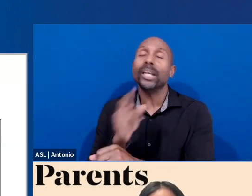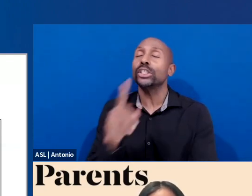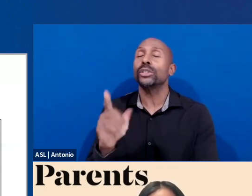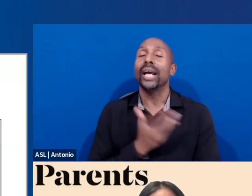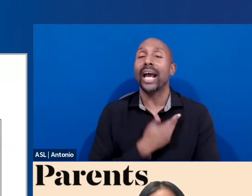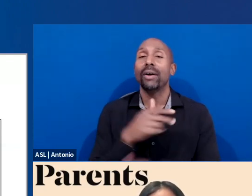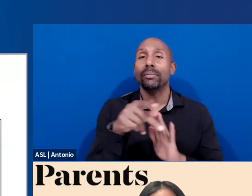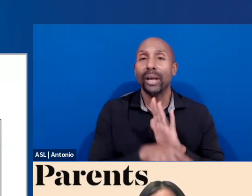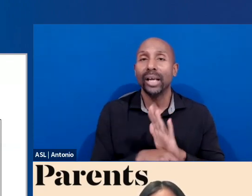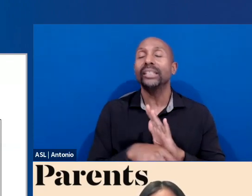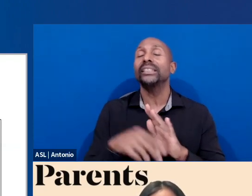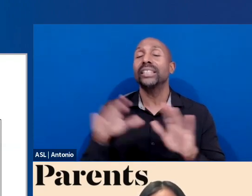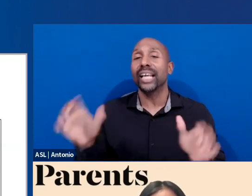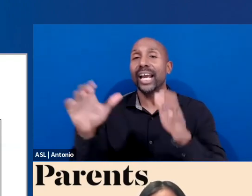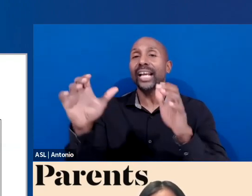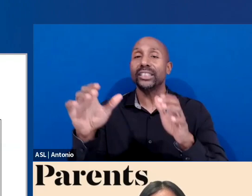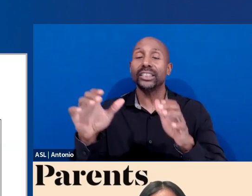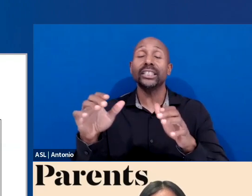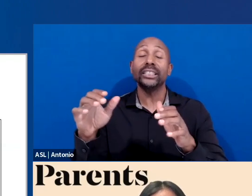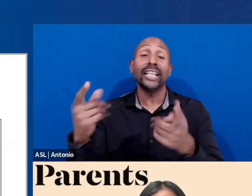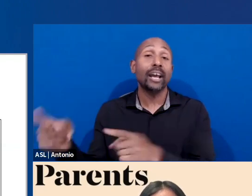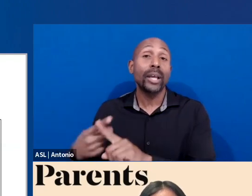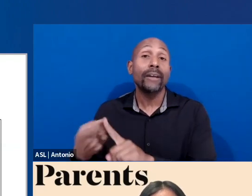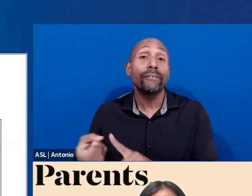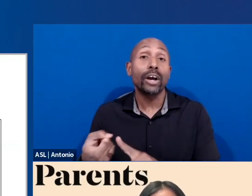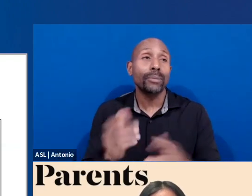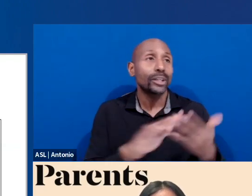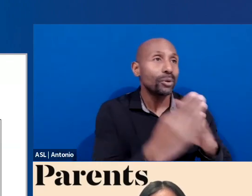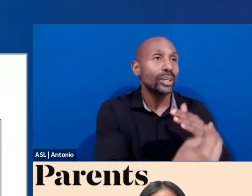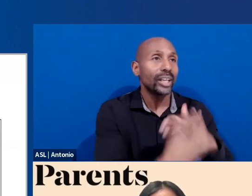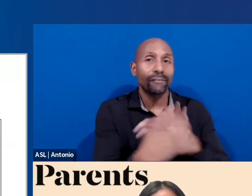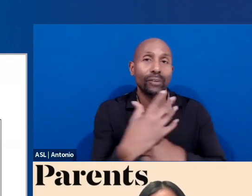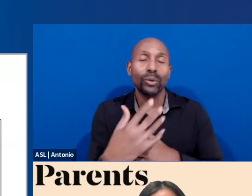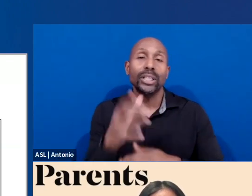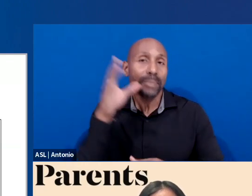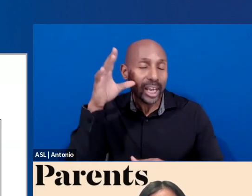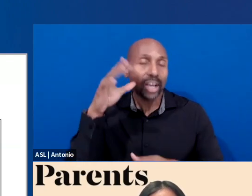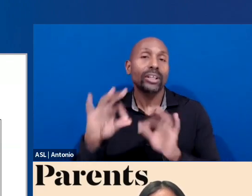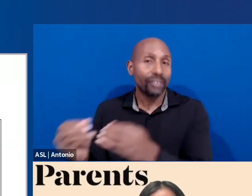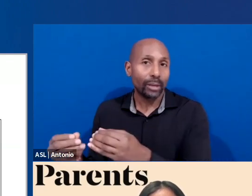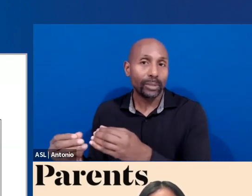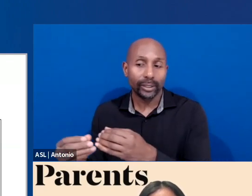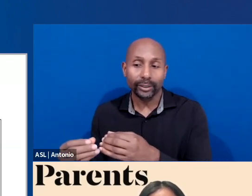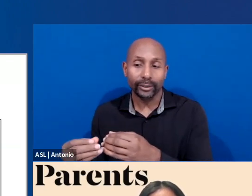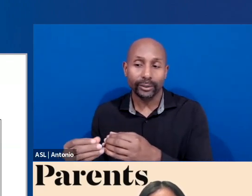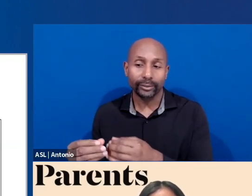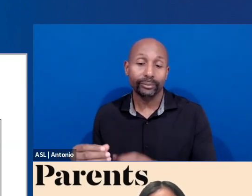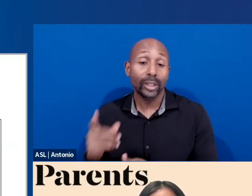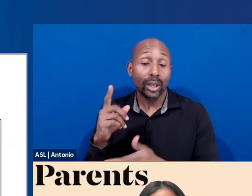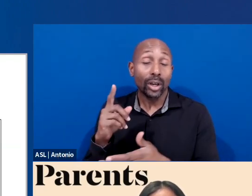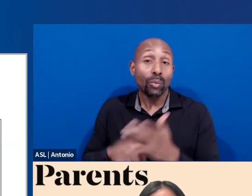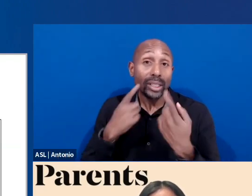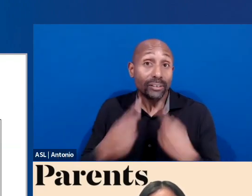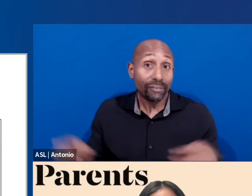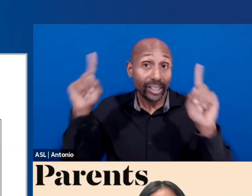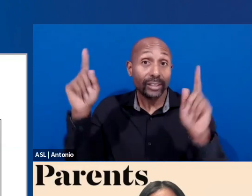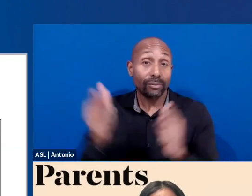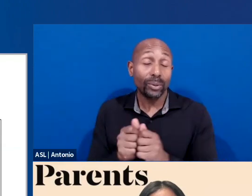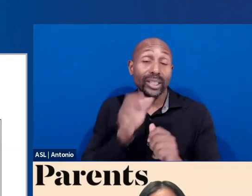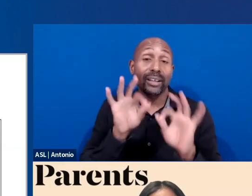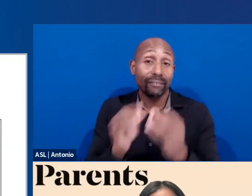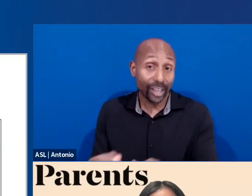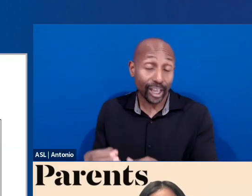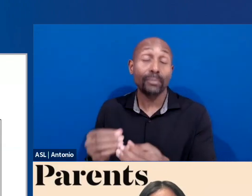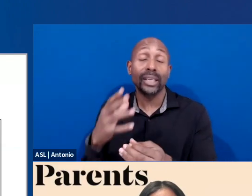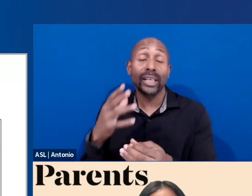by communities, by families, by parents, by the perspective, because right now what's effective and family and child-centered